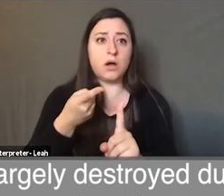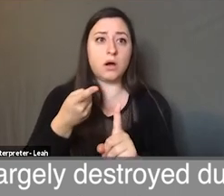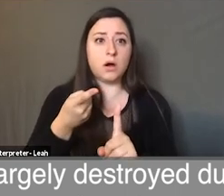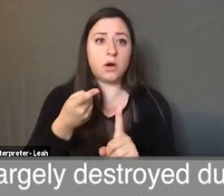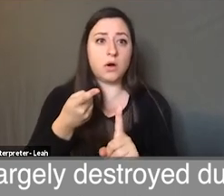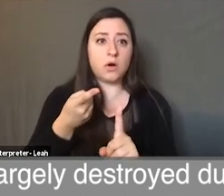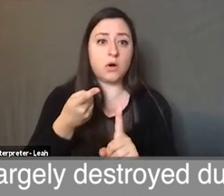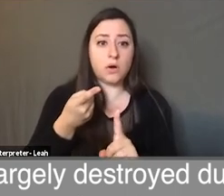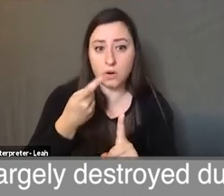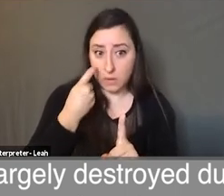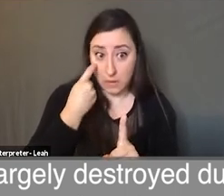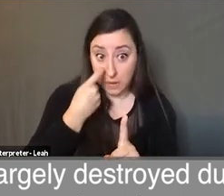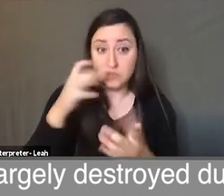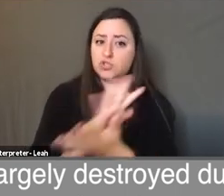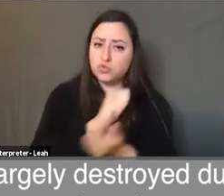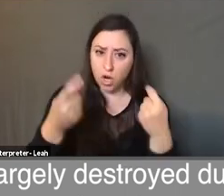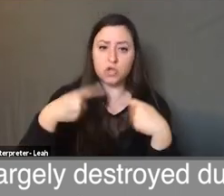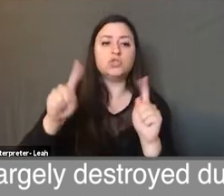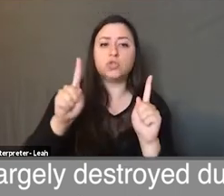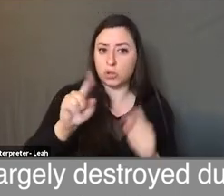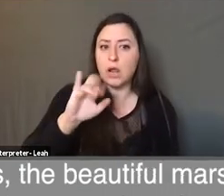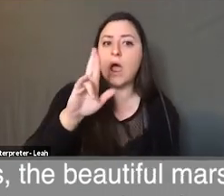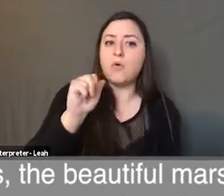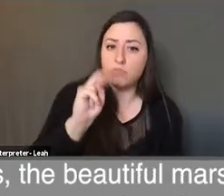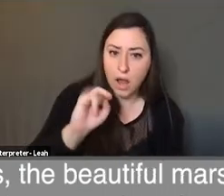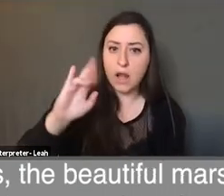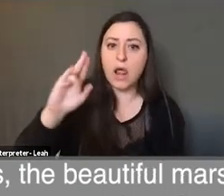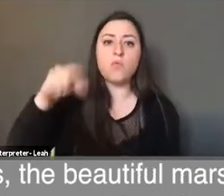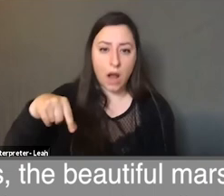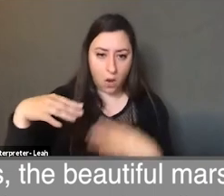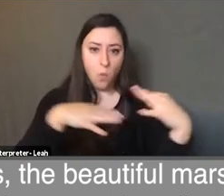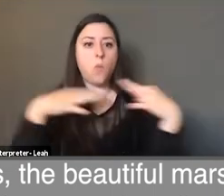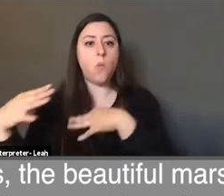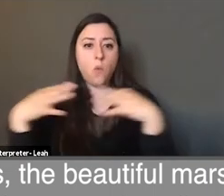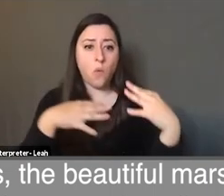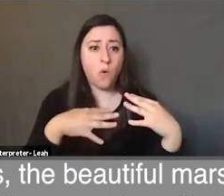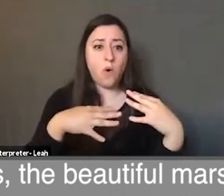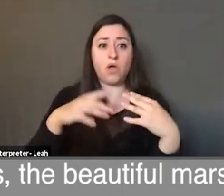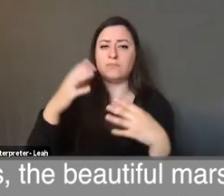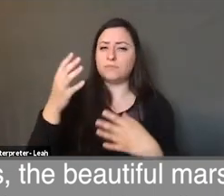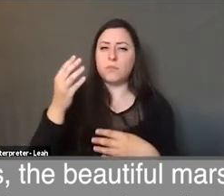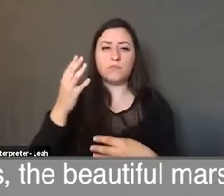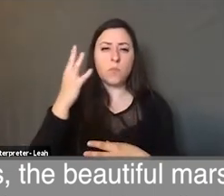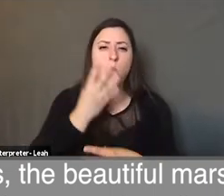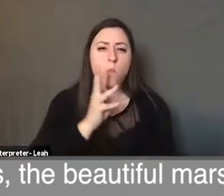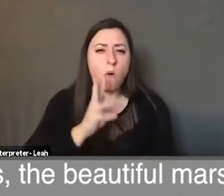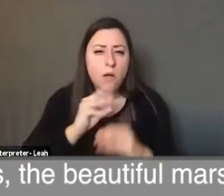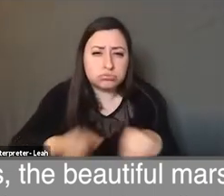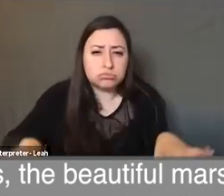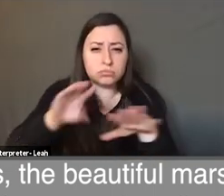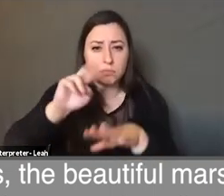destroyed during the Iraq-Iran war when the system of the marshlands, the beautiful marshlands in southern Iraq